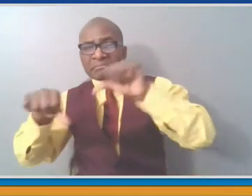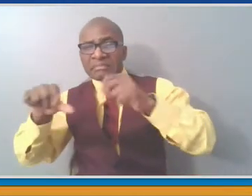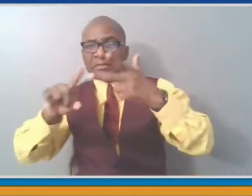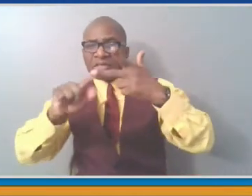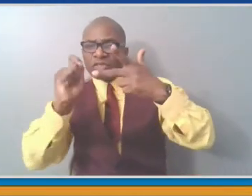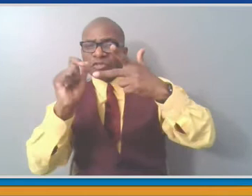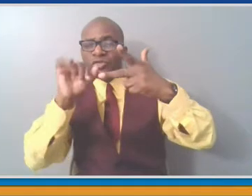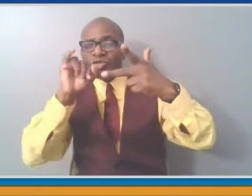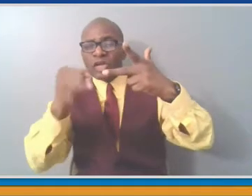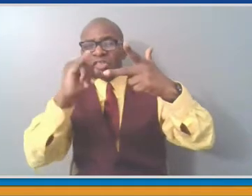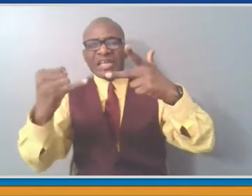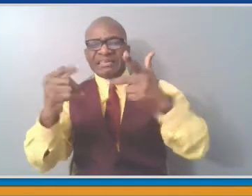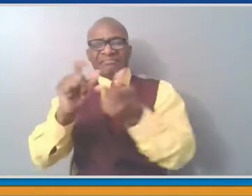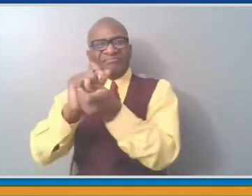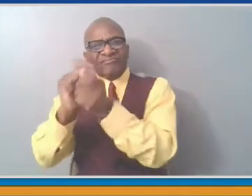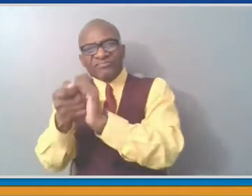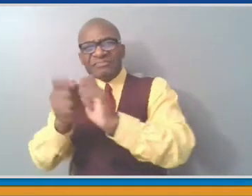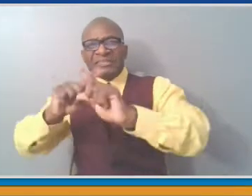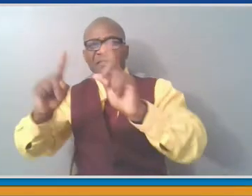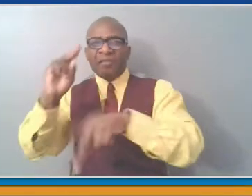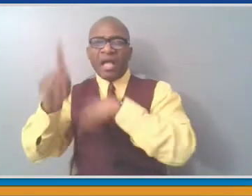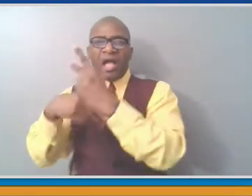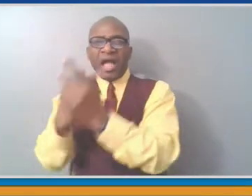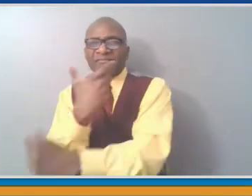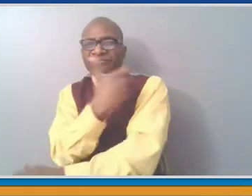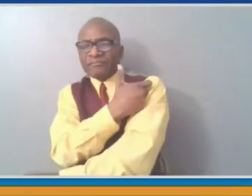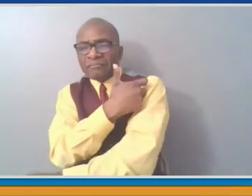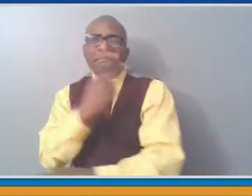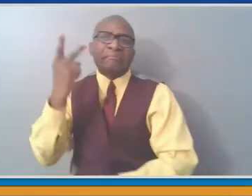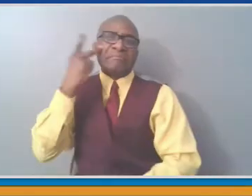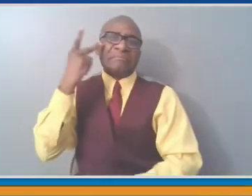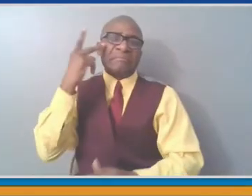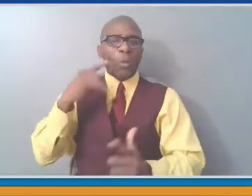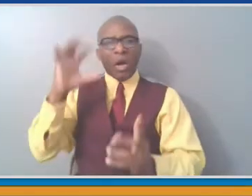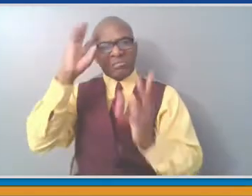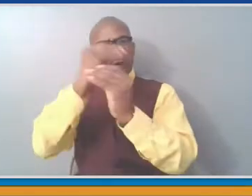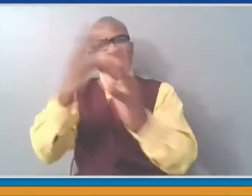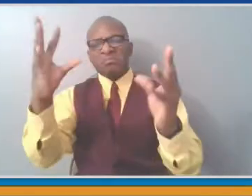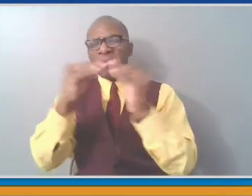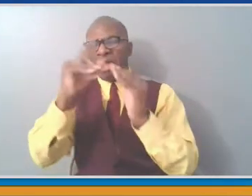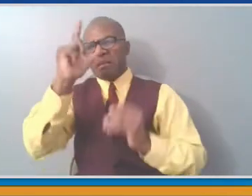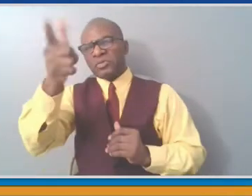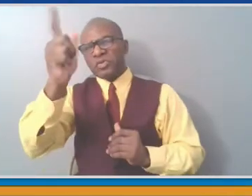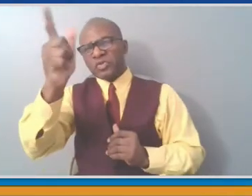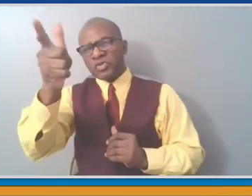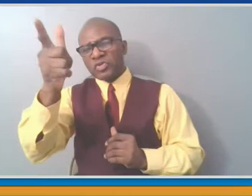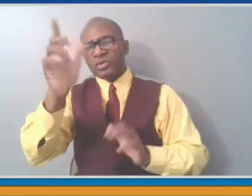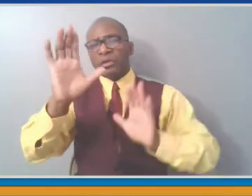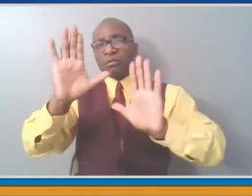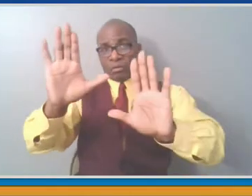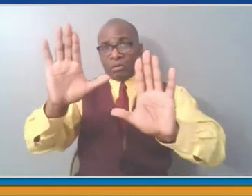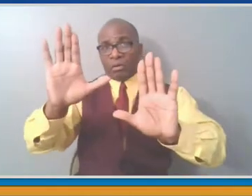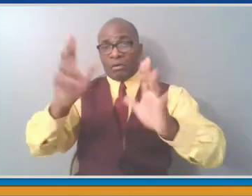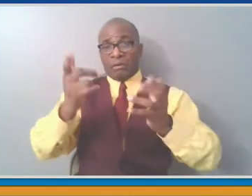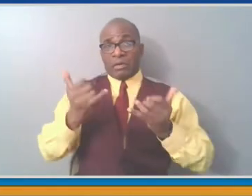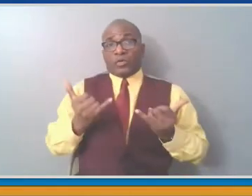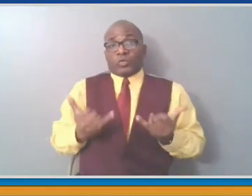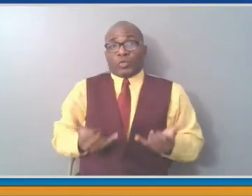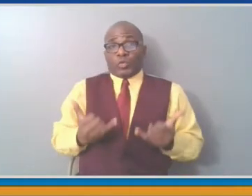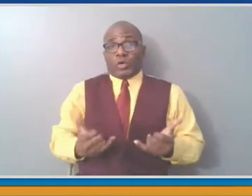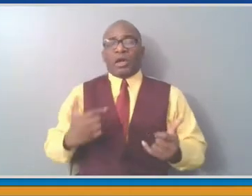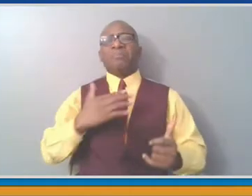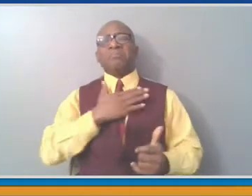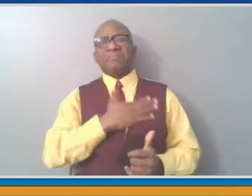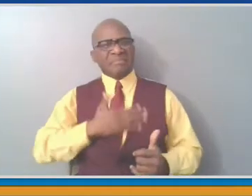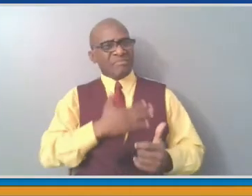the virus and the vaccinations. And the vaccine appointments are available. The ones that you see normally on